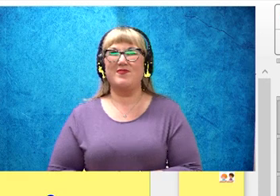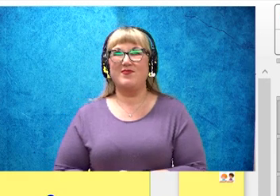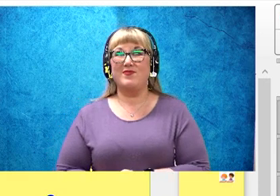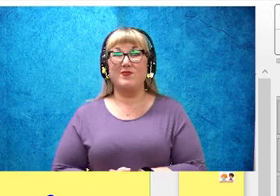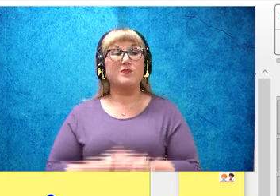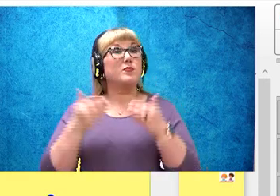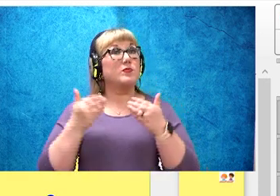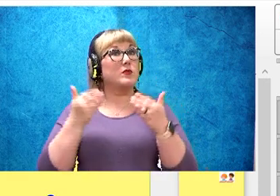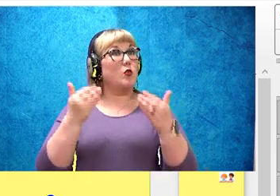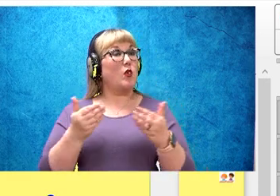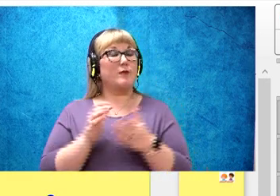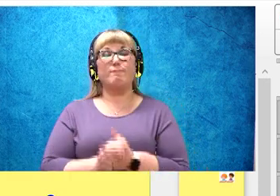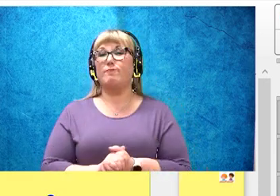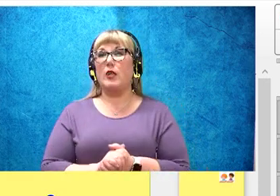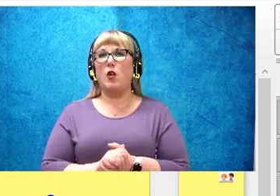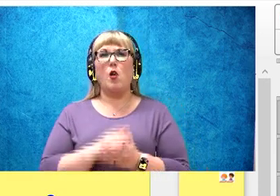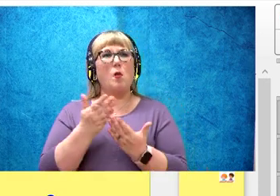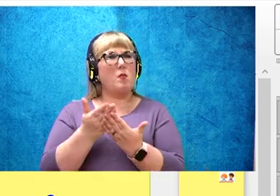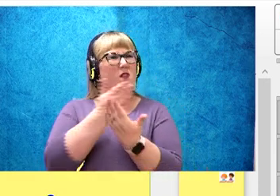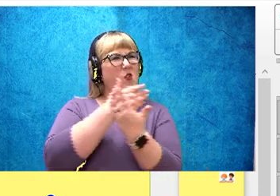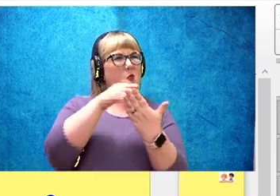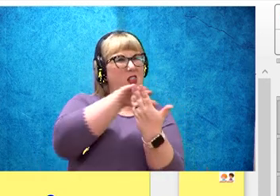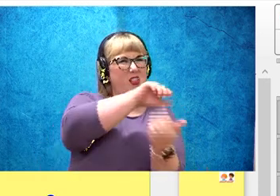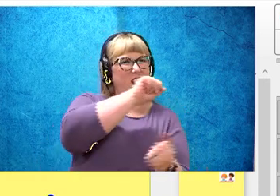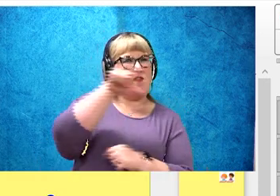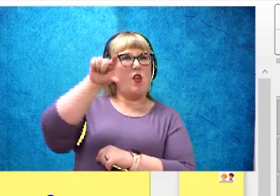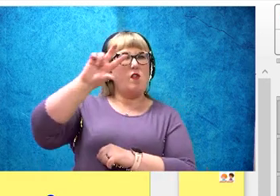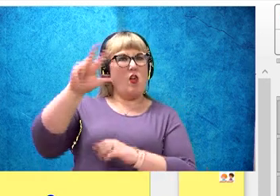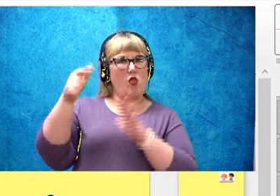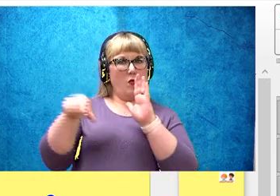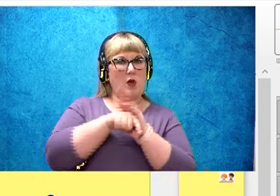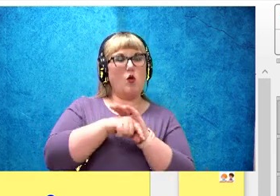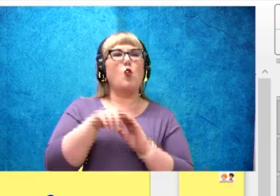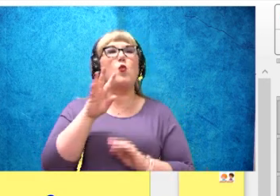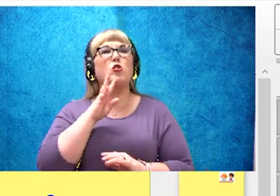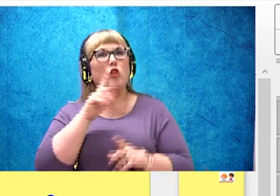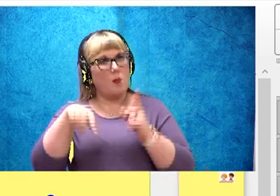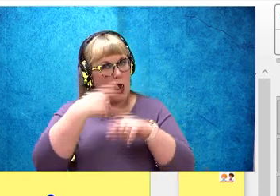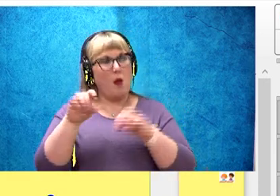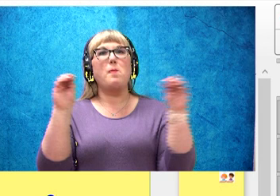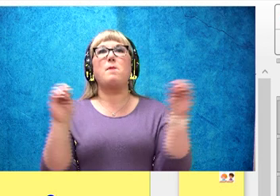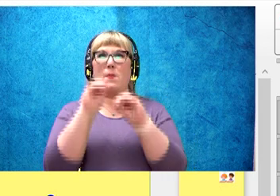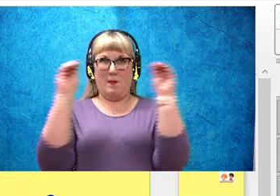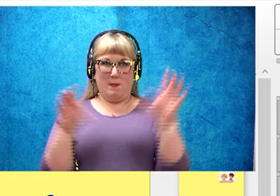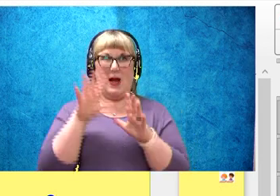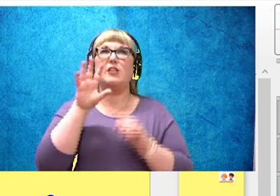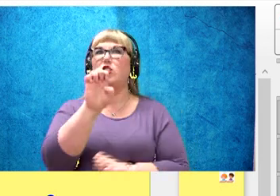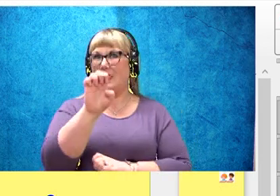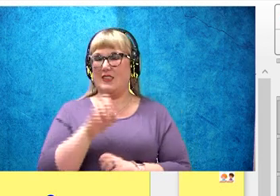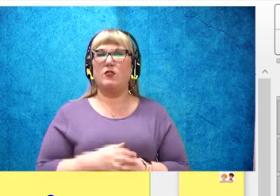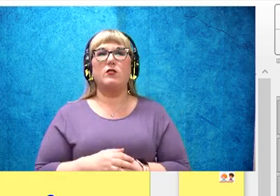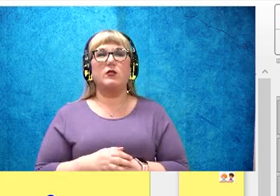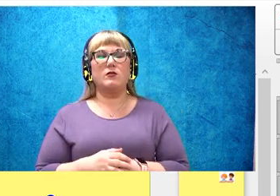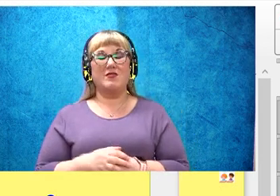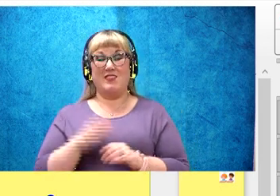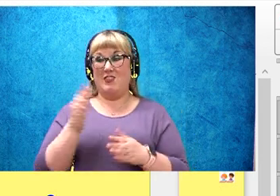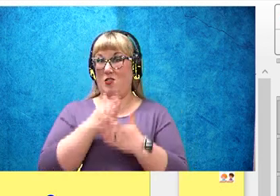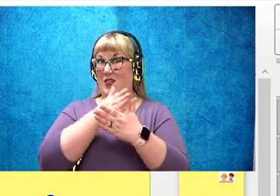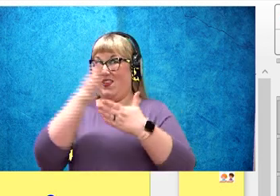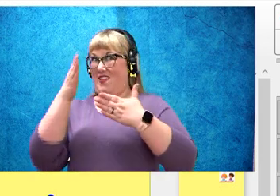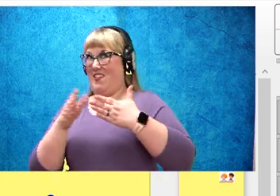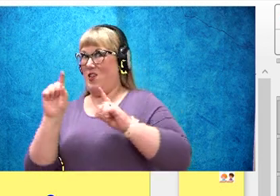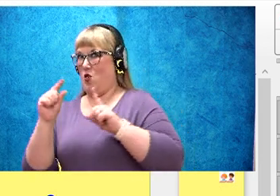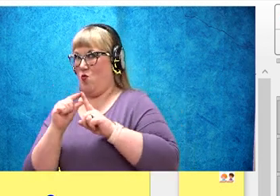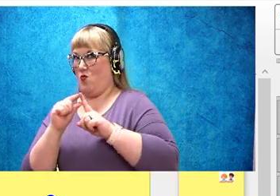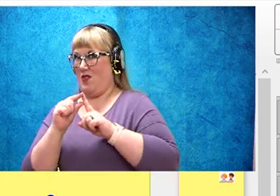All right, before we left in third quarter, you remember we started talking about Magic E, and we know that Magic E sits at the end of words.